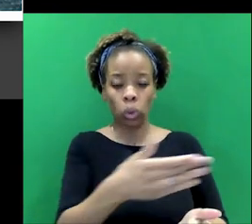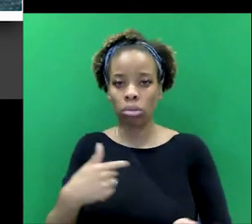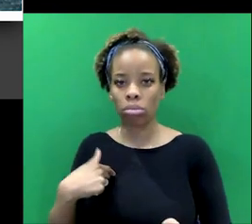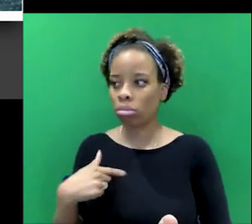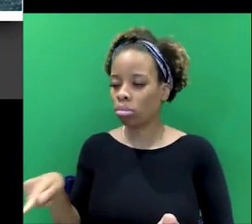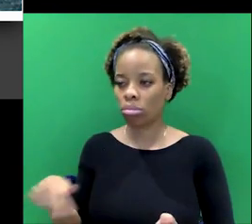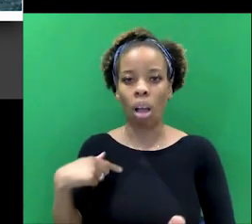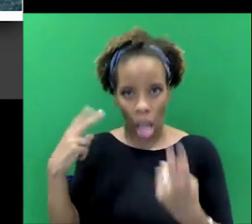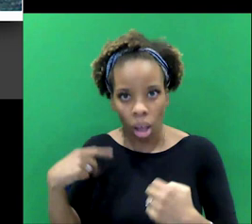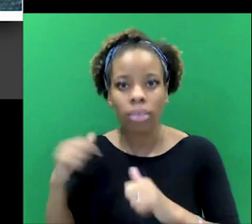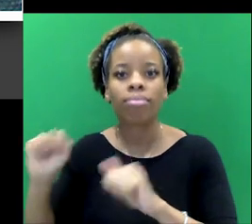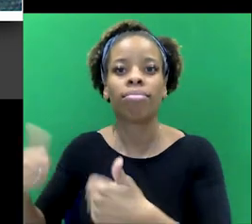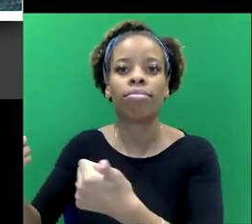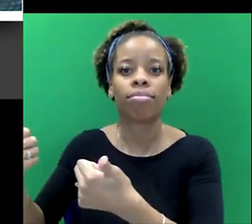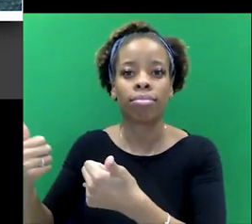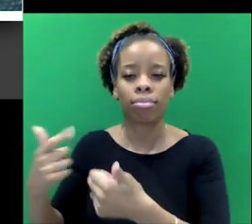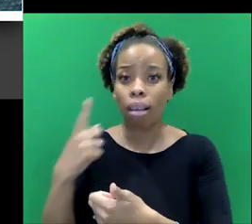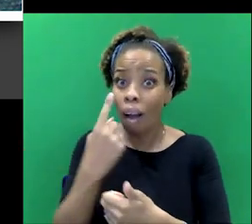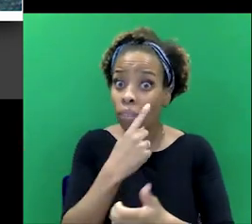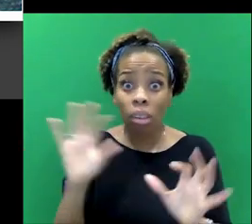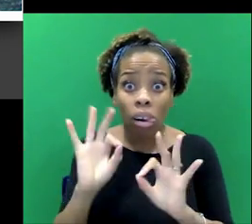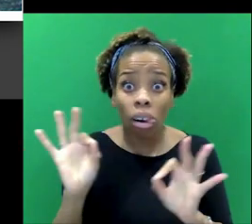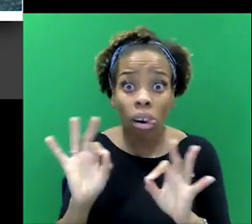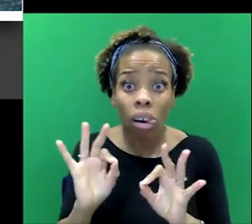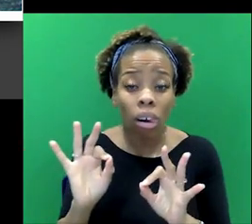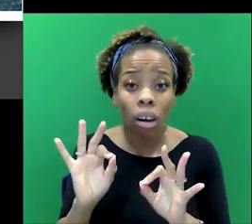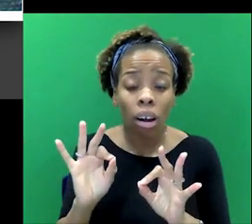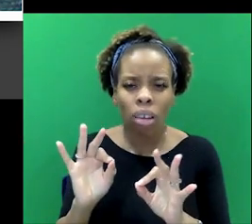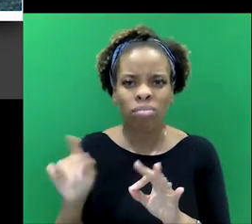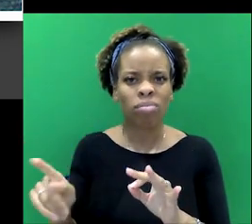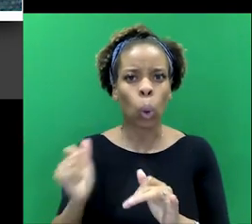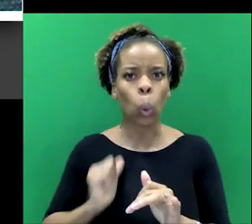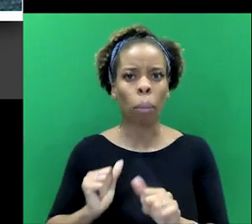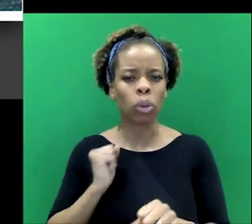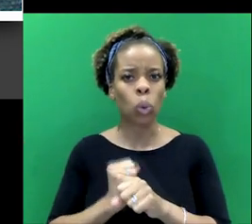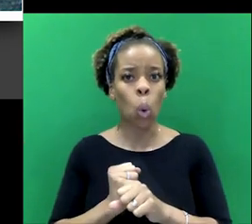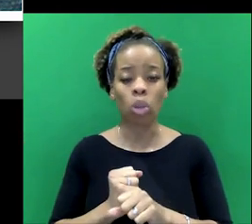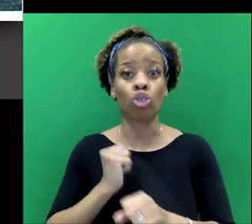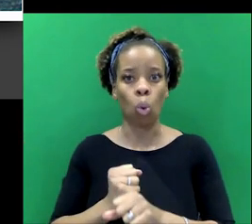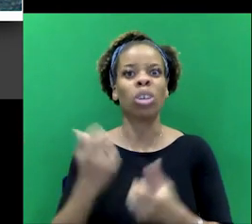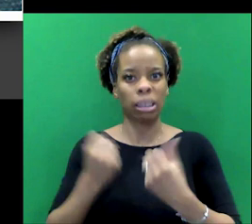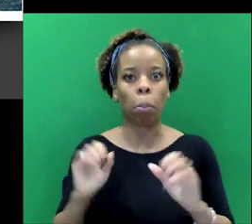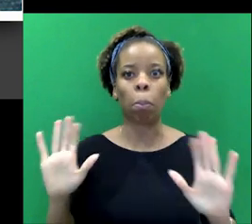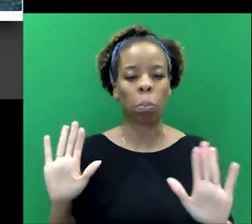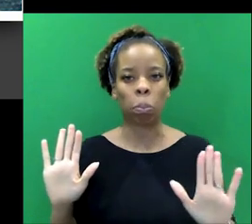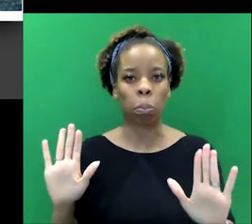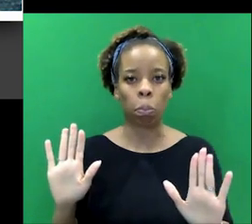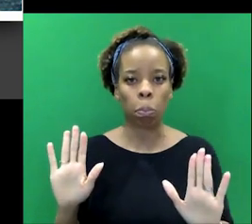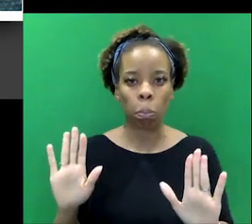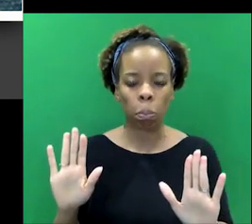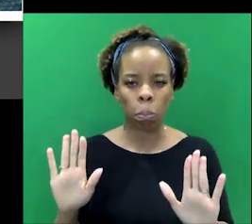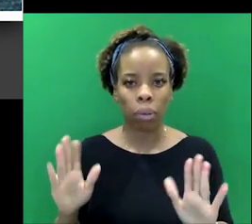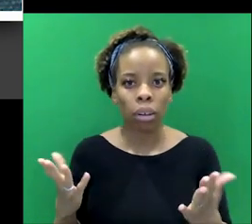is convinced without any evidence that George has been writing those anonymous letters and that George has been slashing the cattle. So